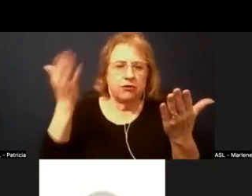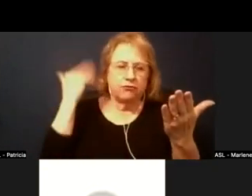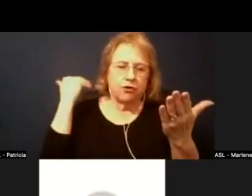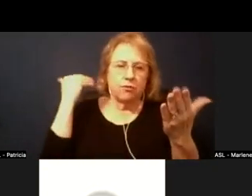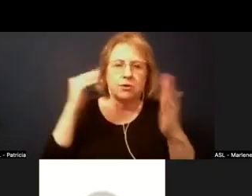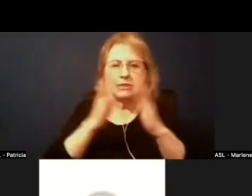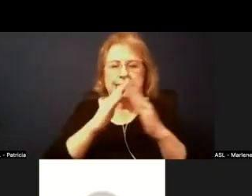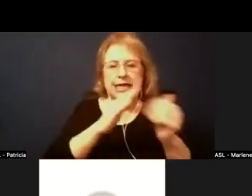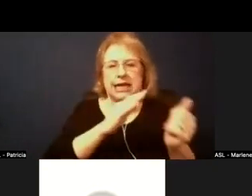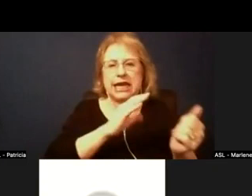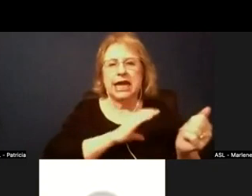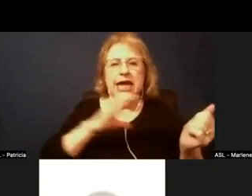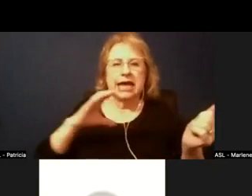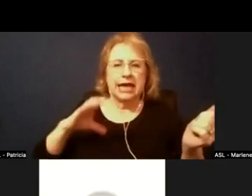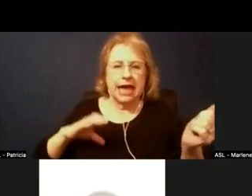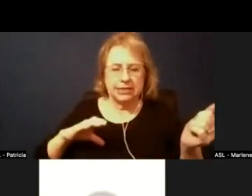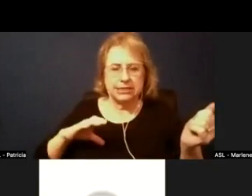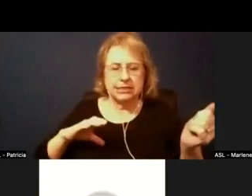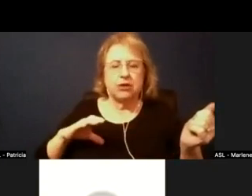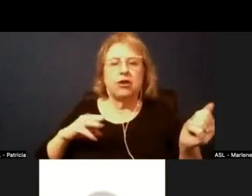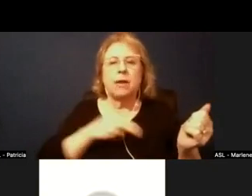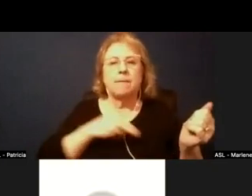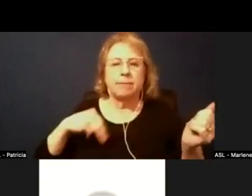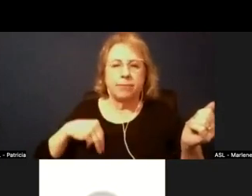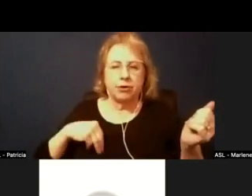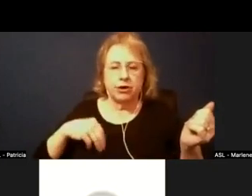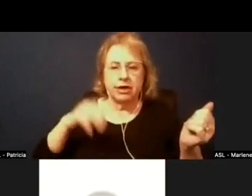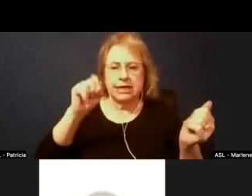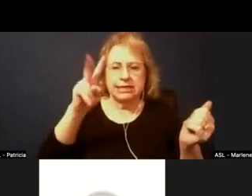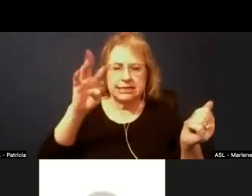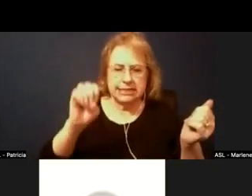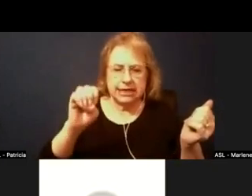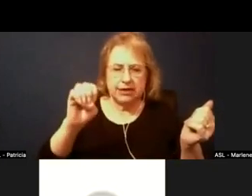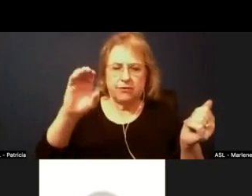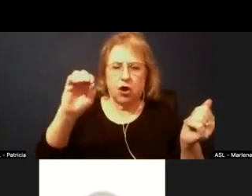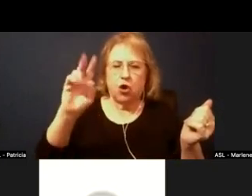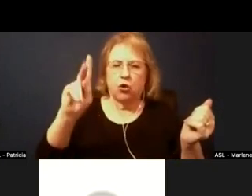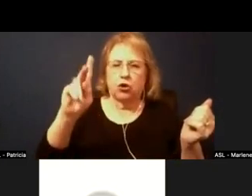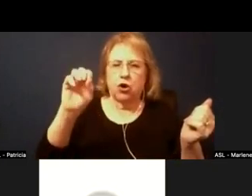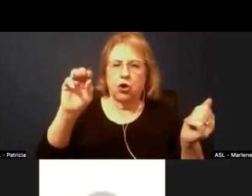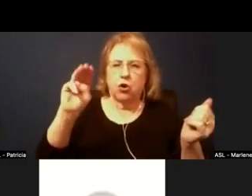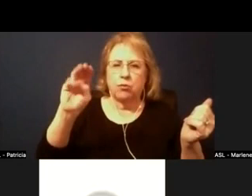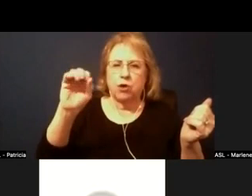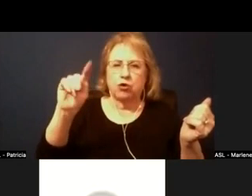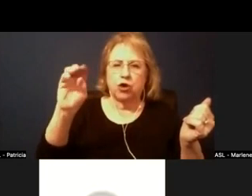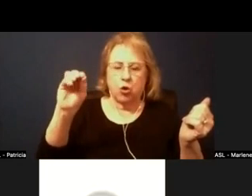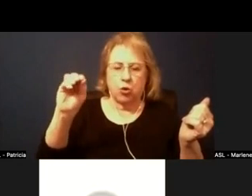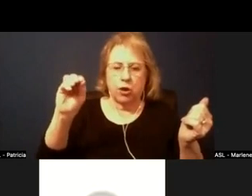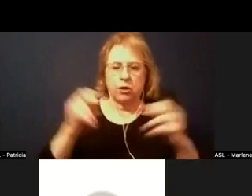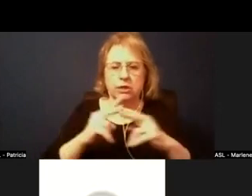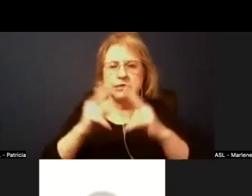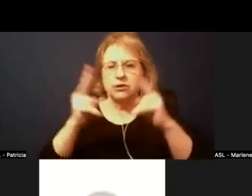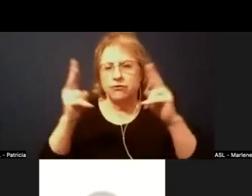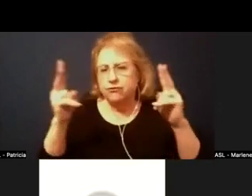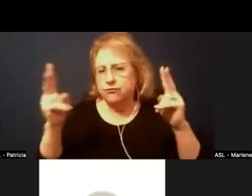member Steve Okamoto. And it was a really just a very somber but like really